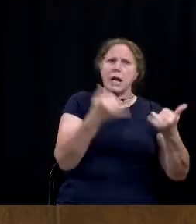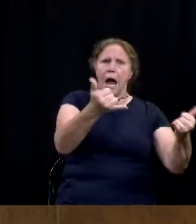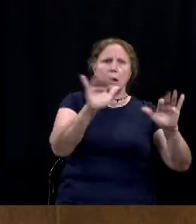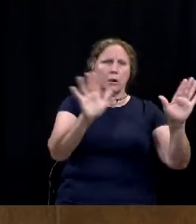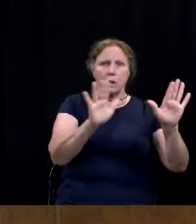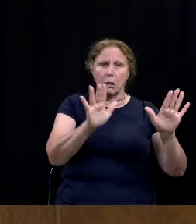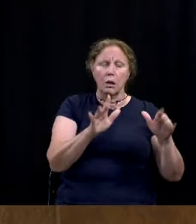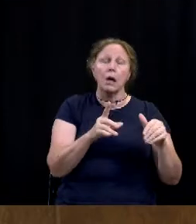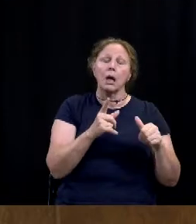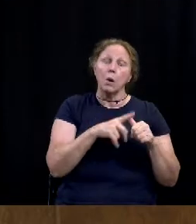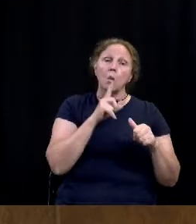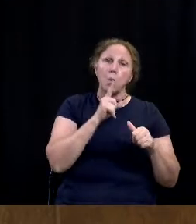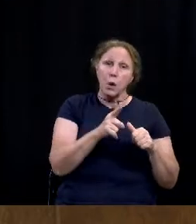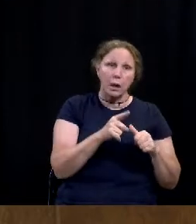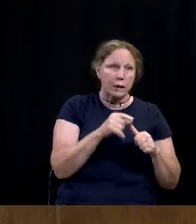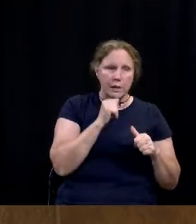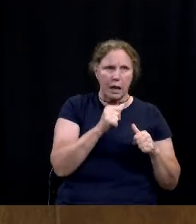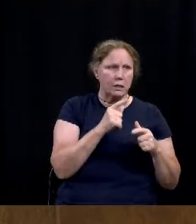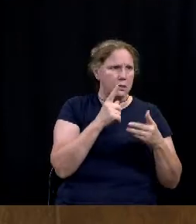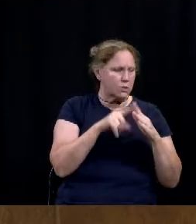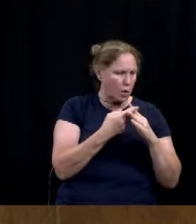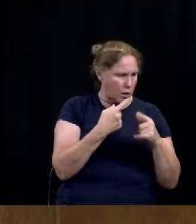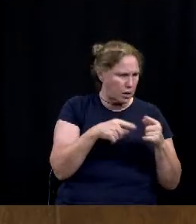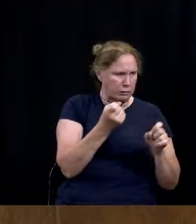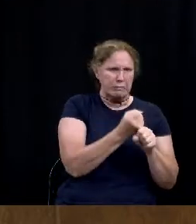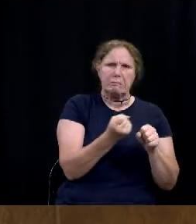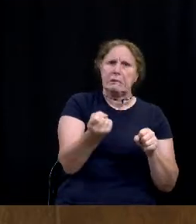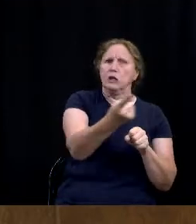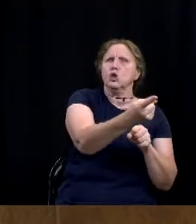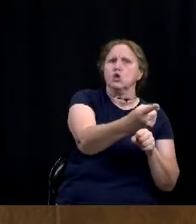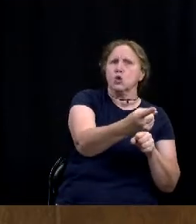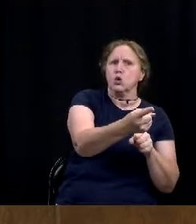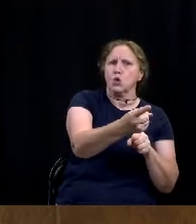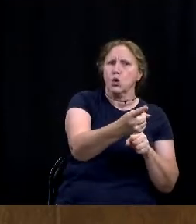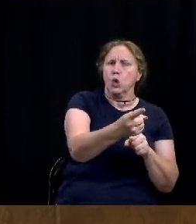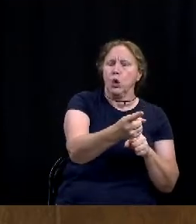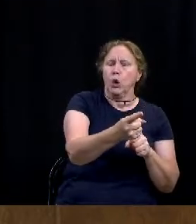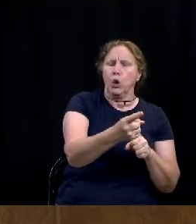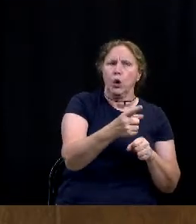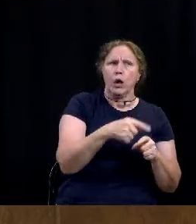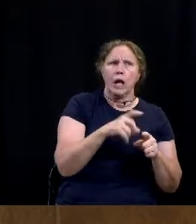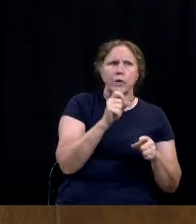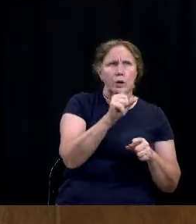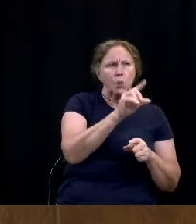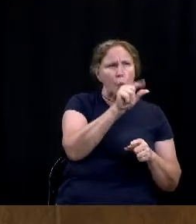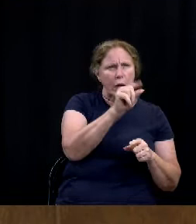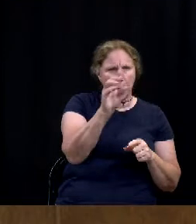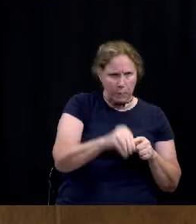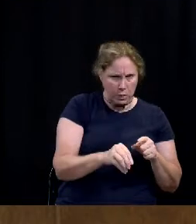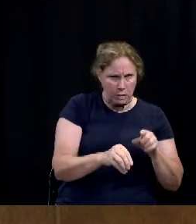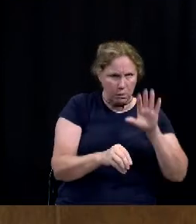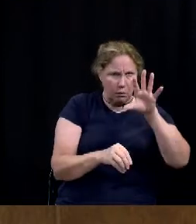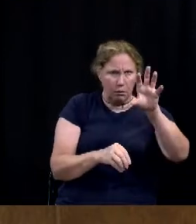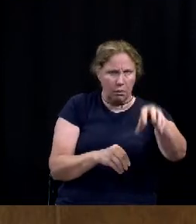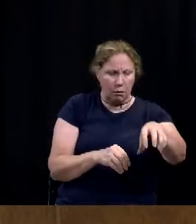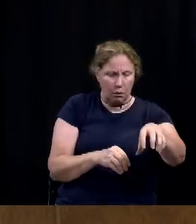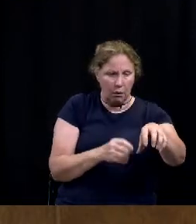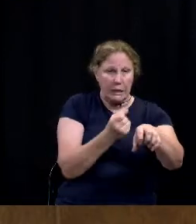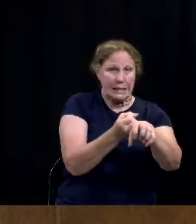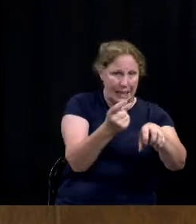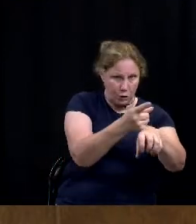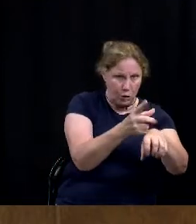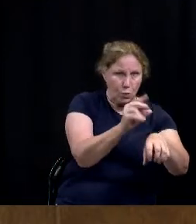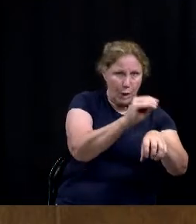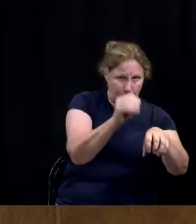one, this is actually not even going into effect until next year. And then there's 20% of what we are targeting